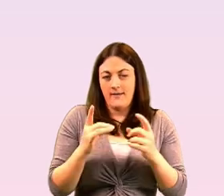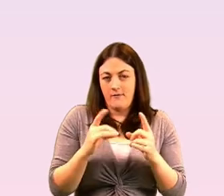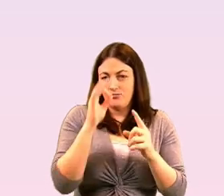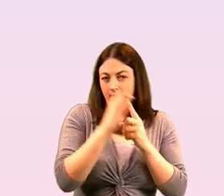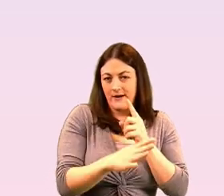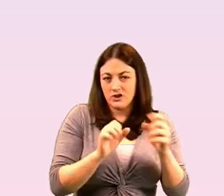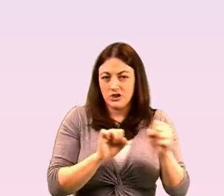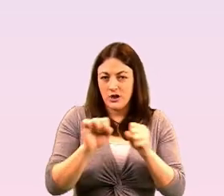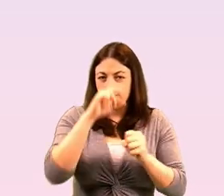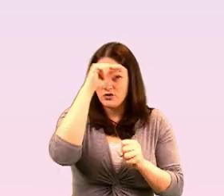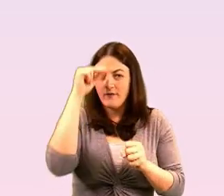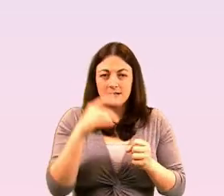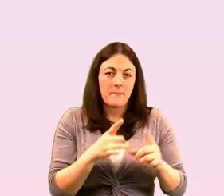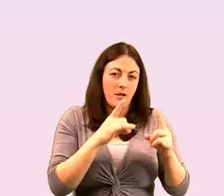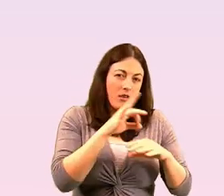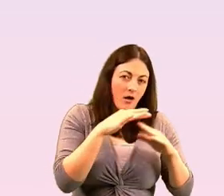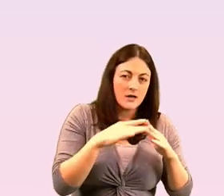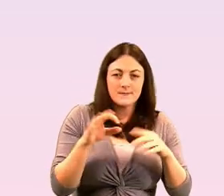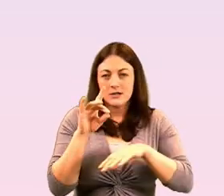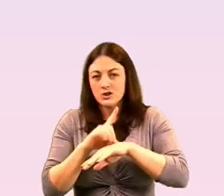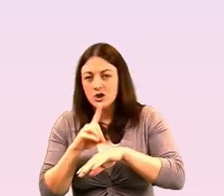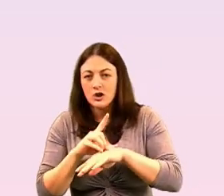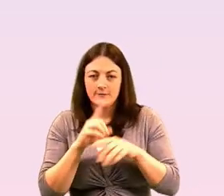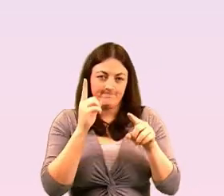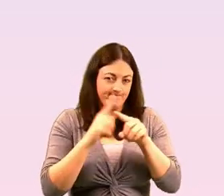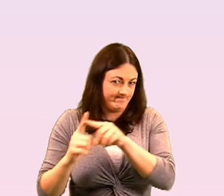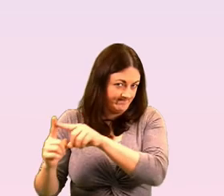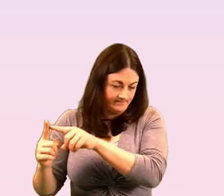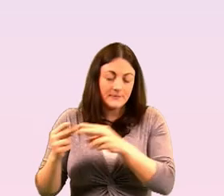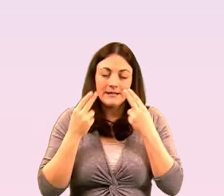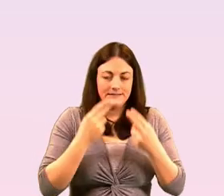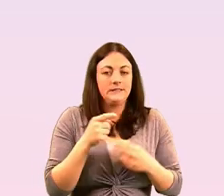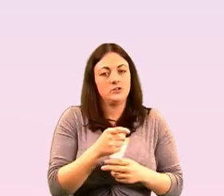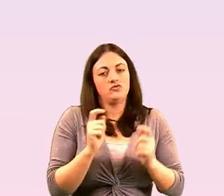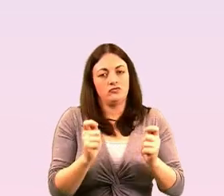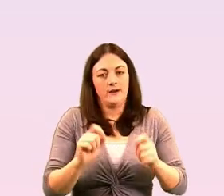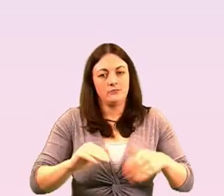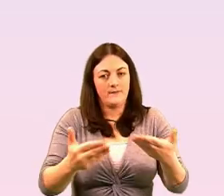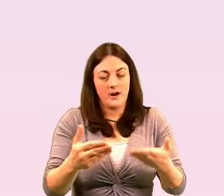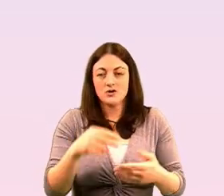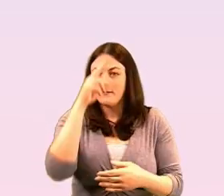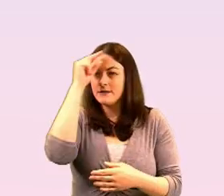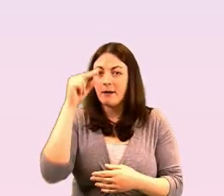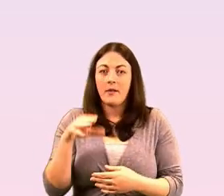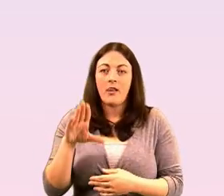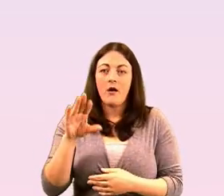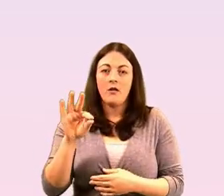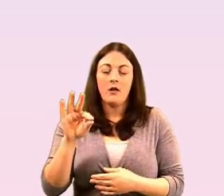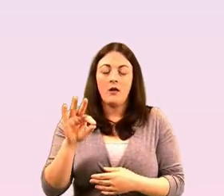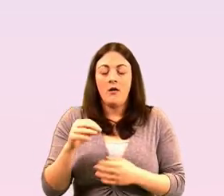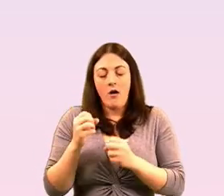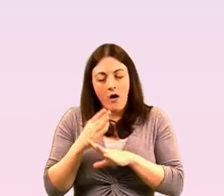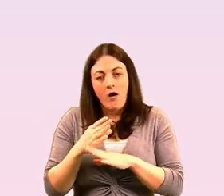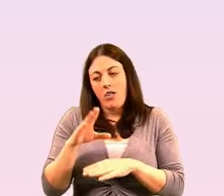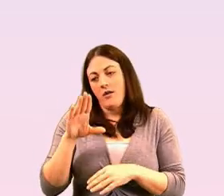ultimately i think until all lgbti people can be visible and